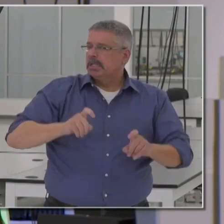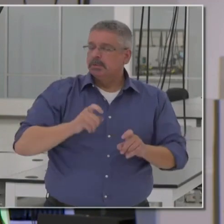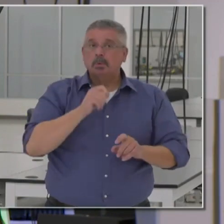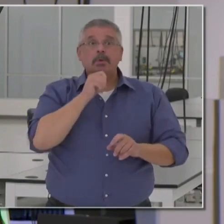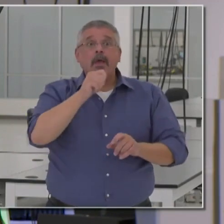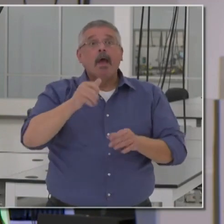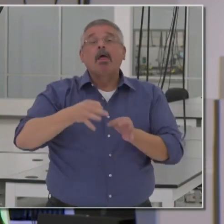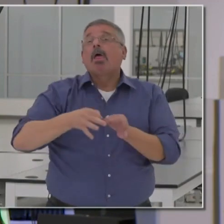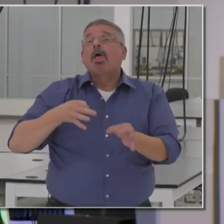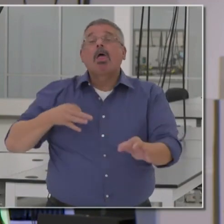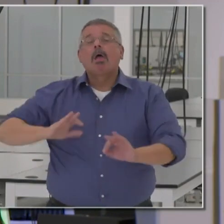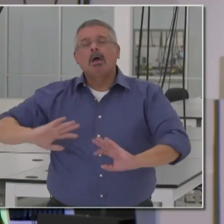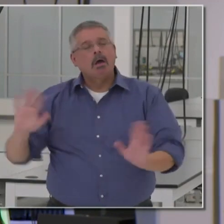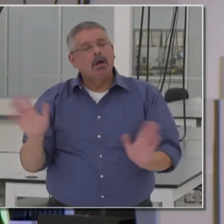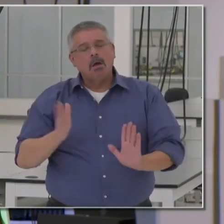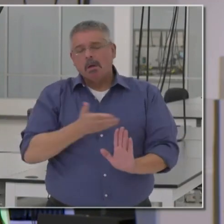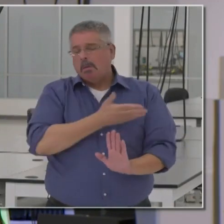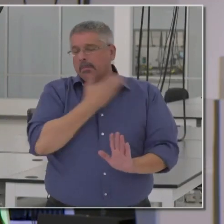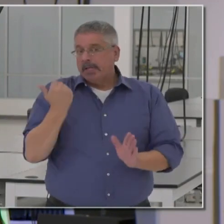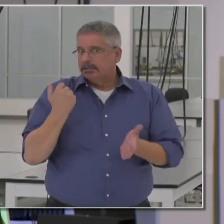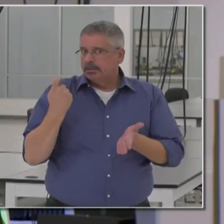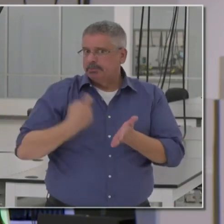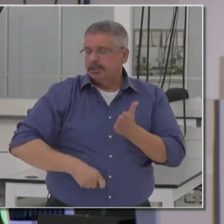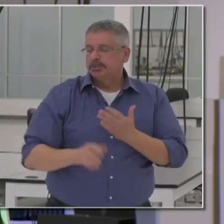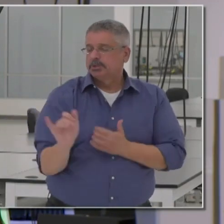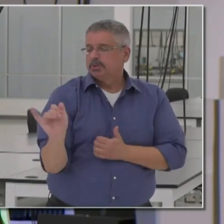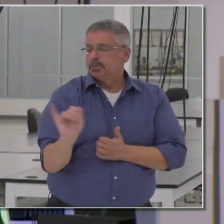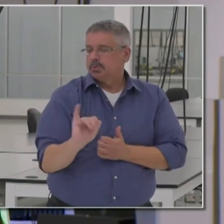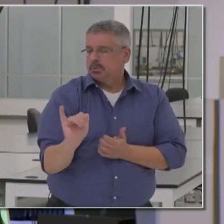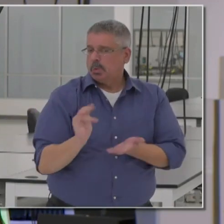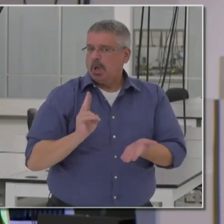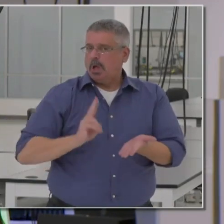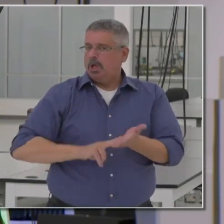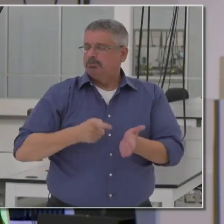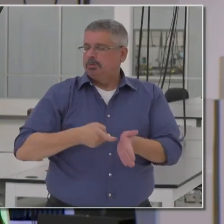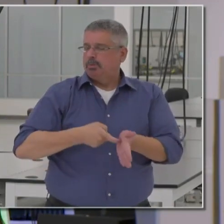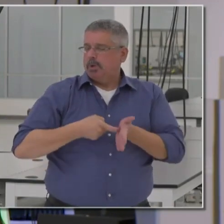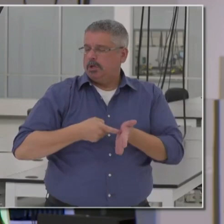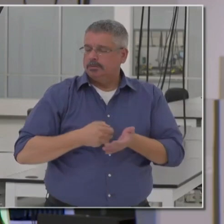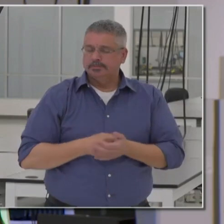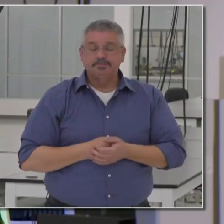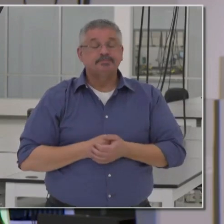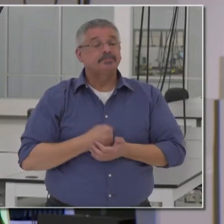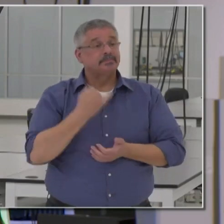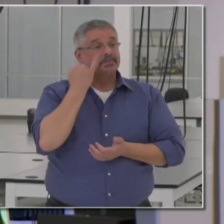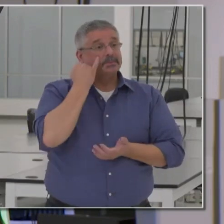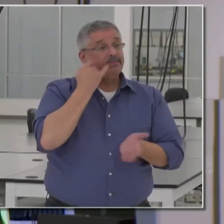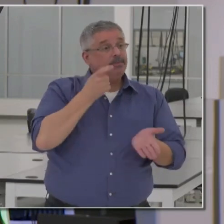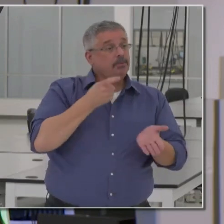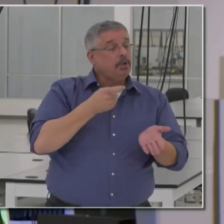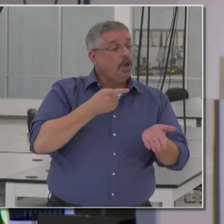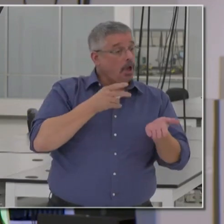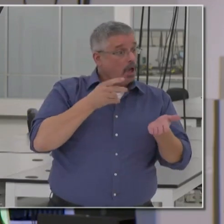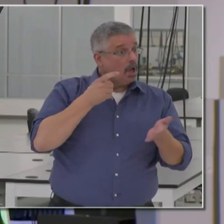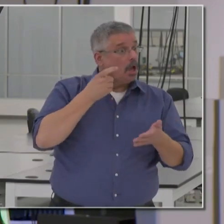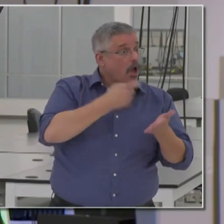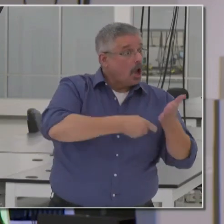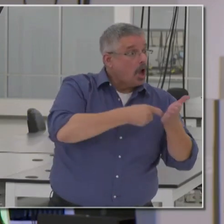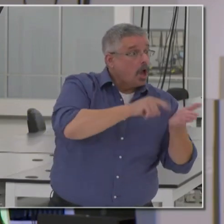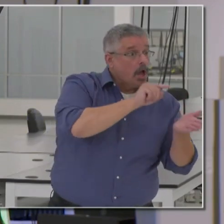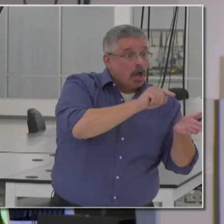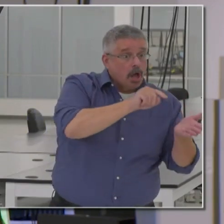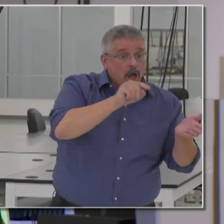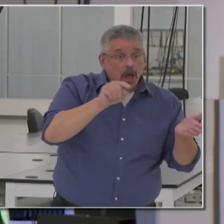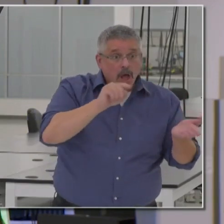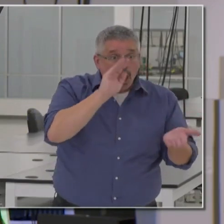behind. And we have best pricing provisions as well. If the costs go down for similar testing